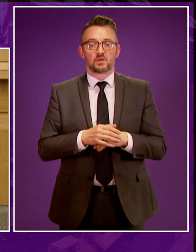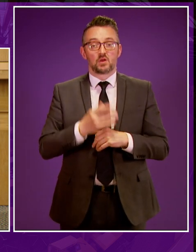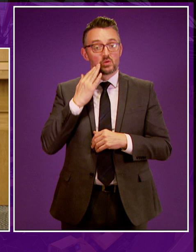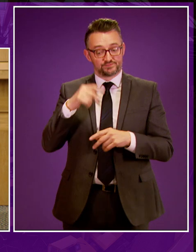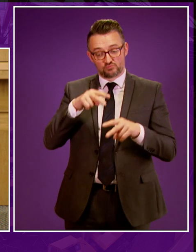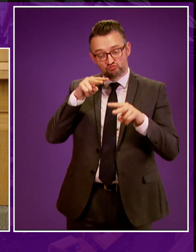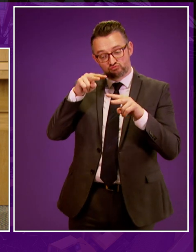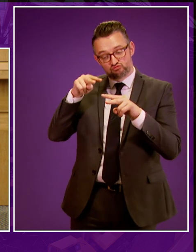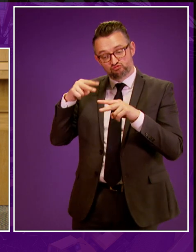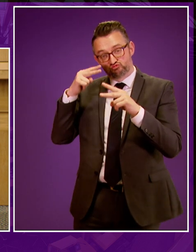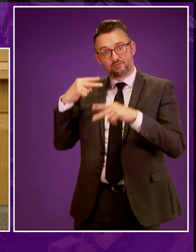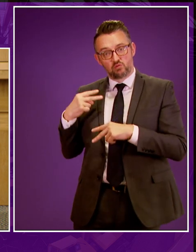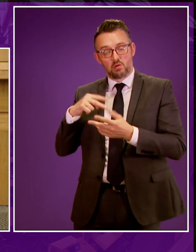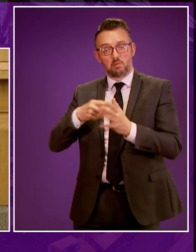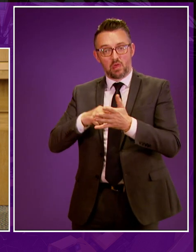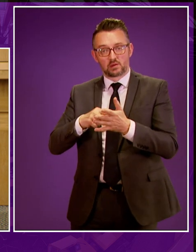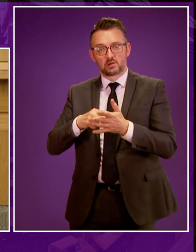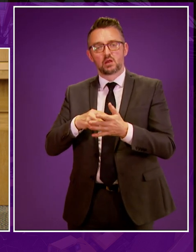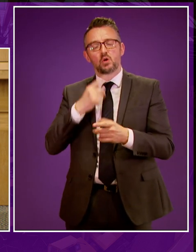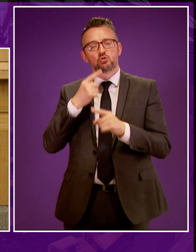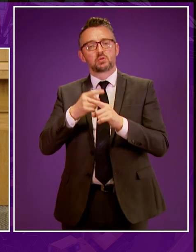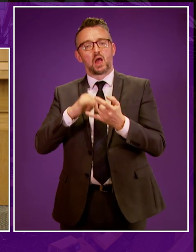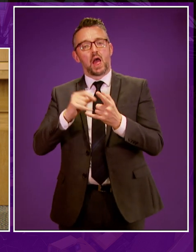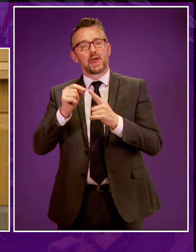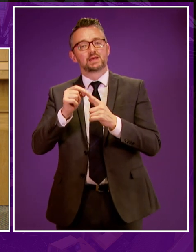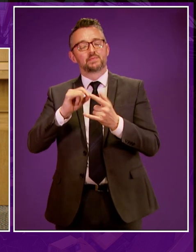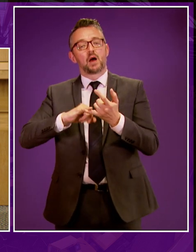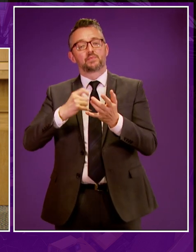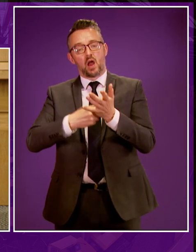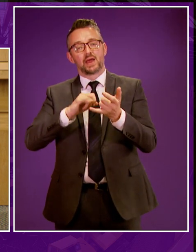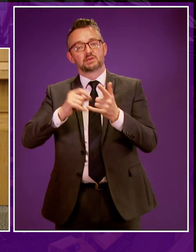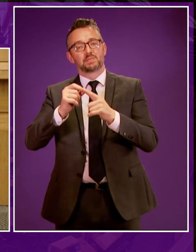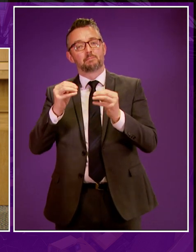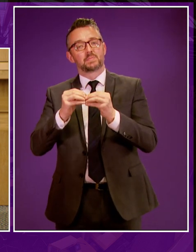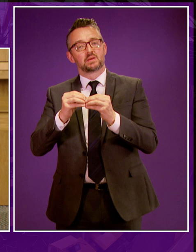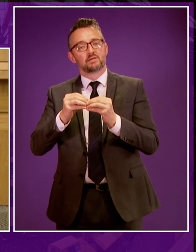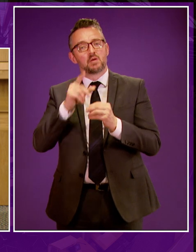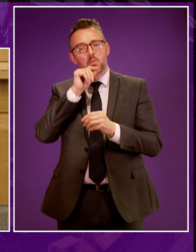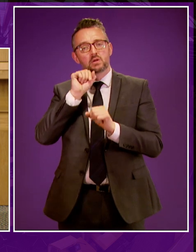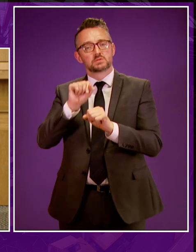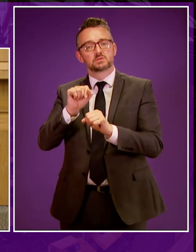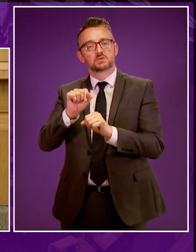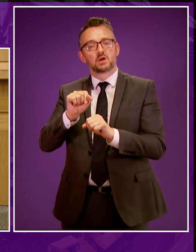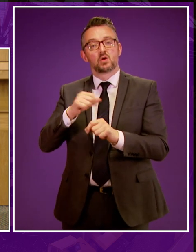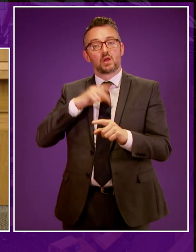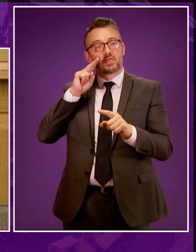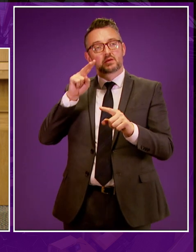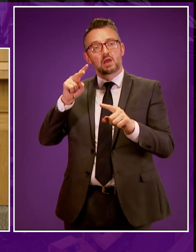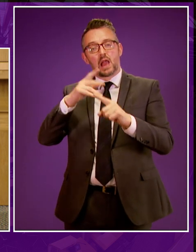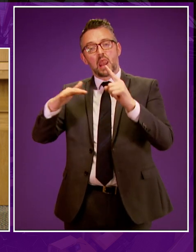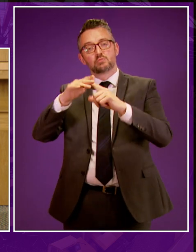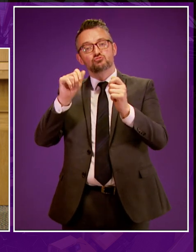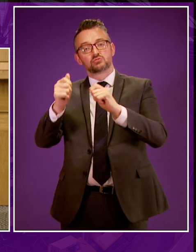reviewing the planning framework, they may wish to address the point raised by RSPB in their briefing. Given all that has been said today about meeting our climate change